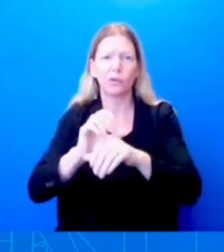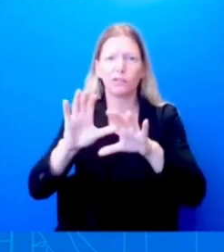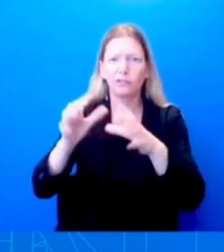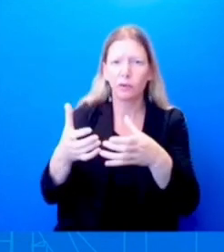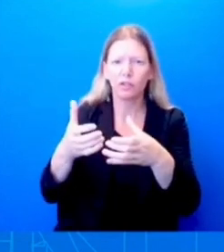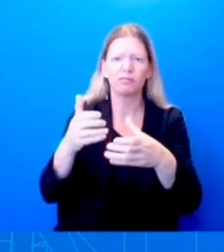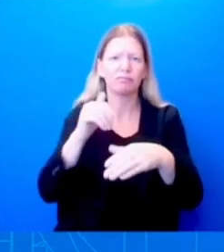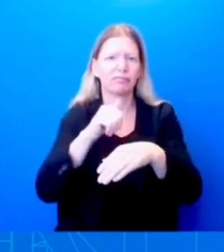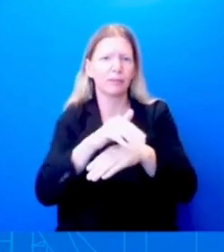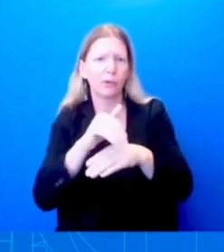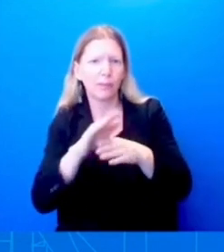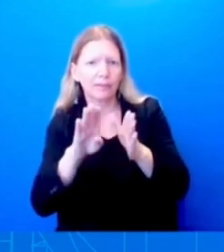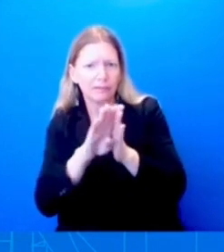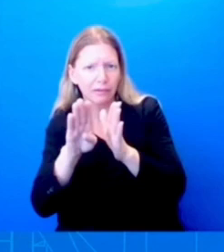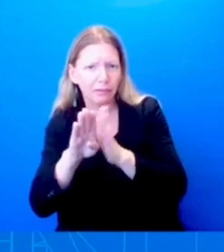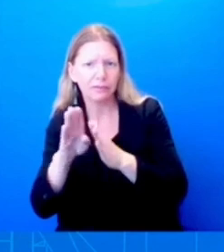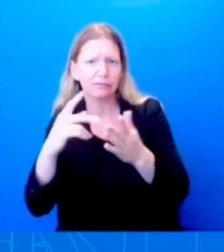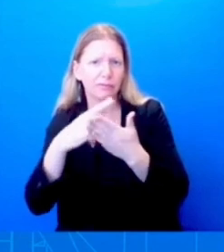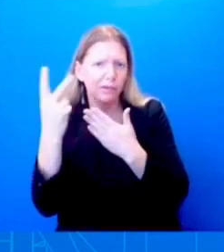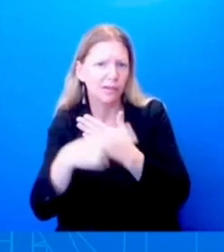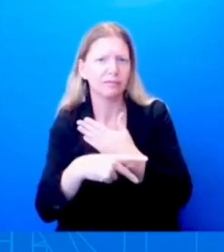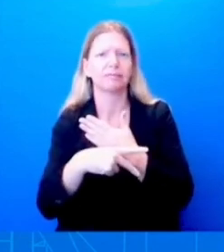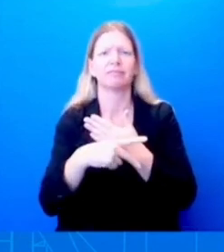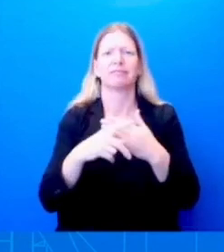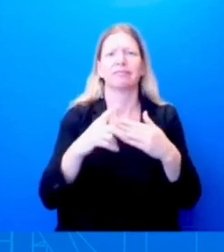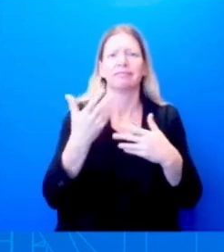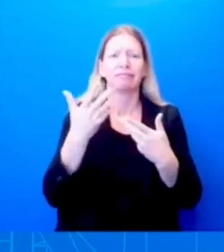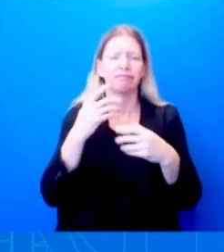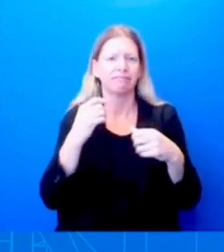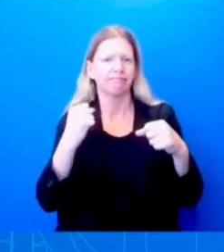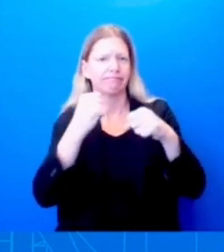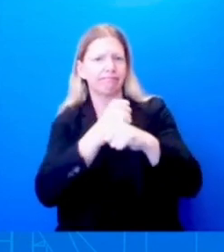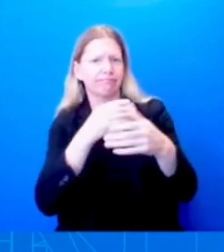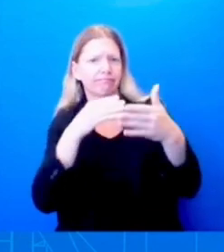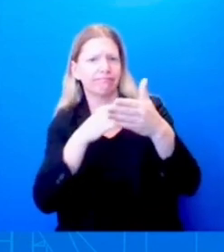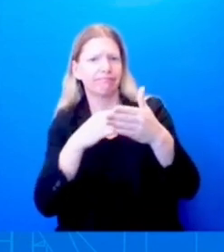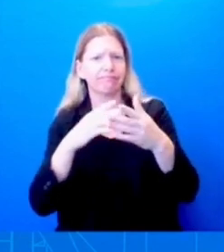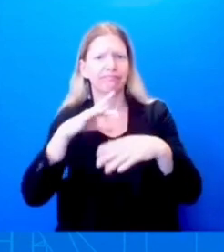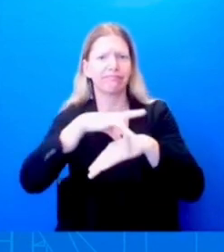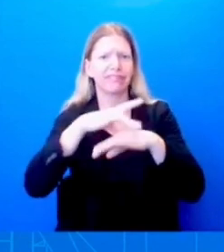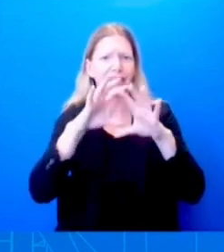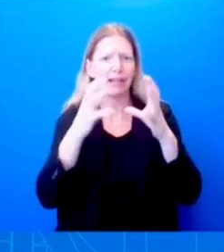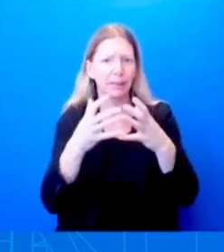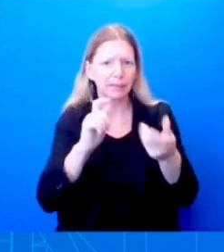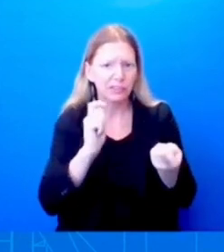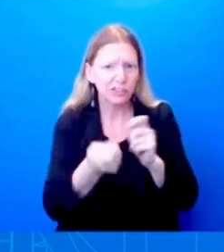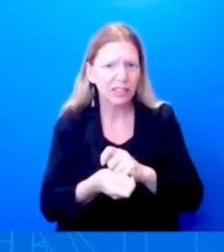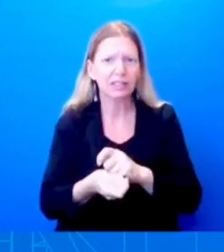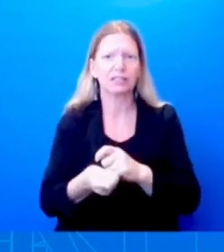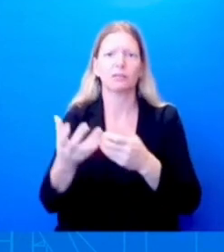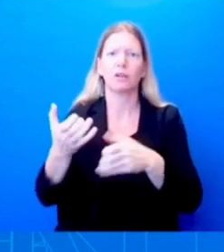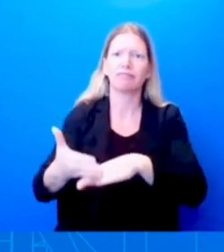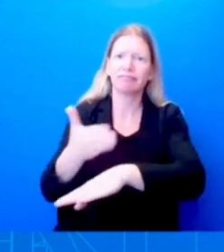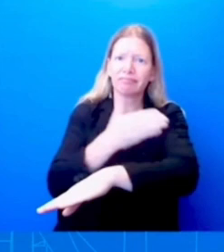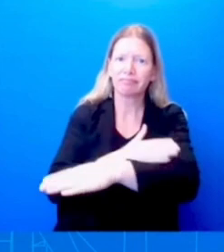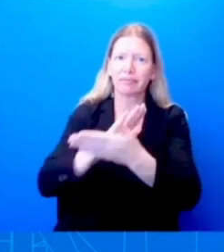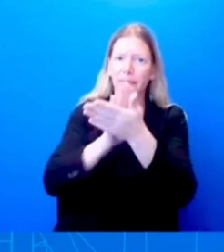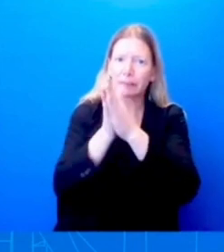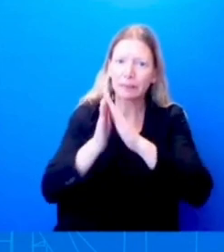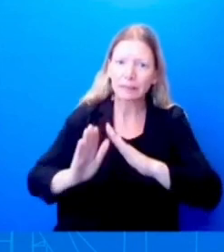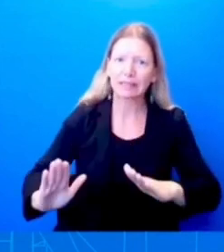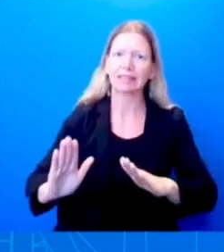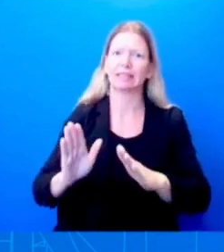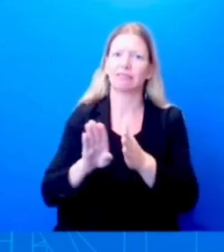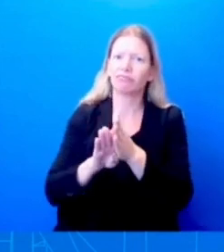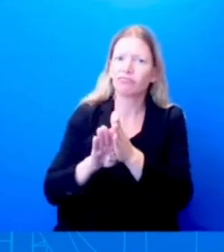combat climate change, and increase peace, prosperity, and stability in the region. And on Monday, September 11th, the president, the vice president, first lady,